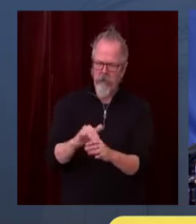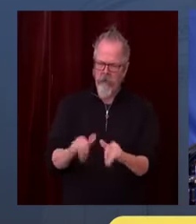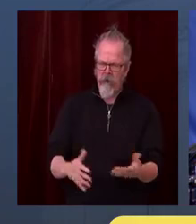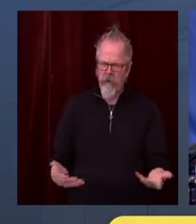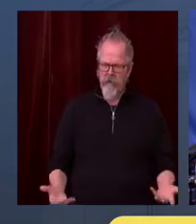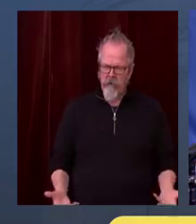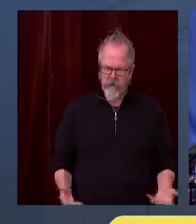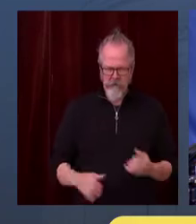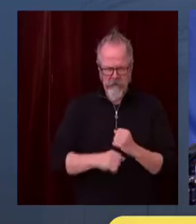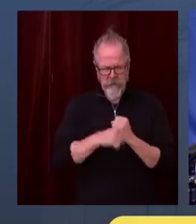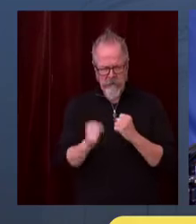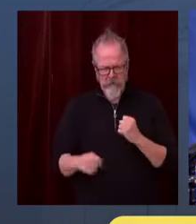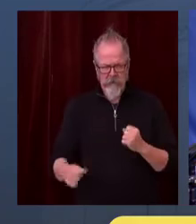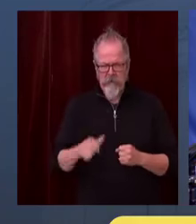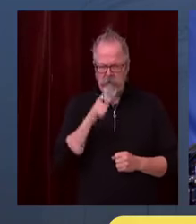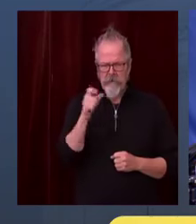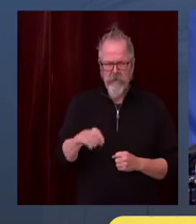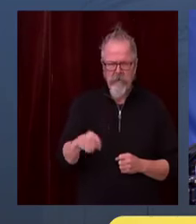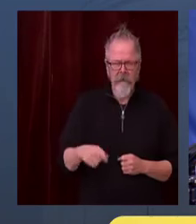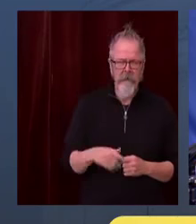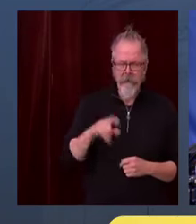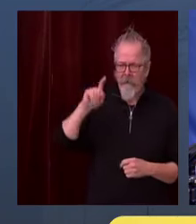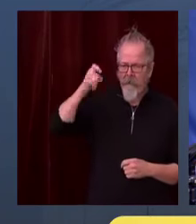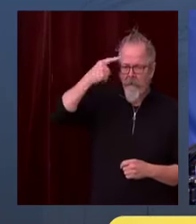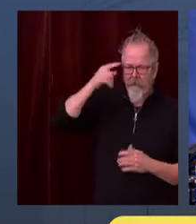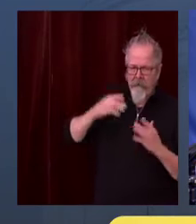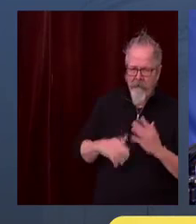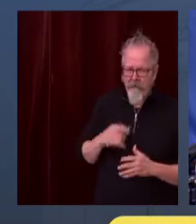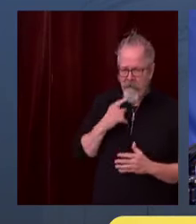surge in unemployment associated with this pandemic,